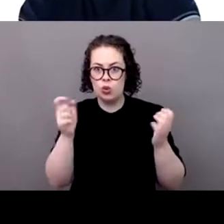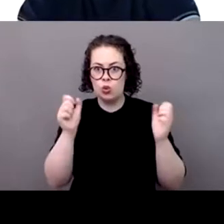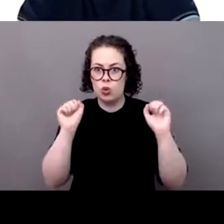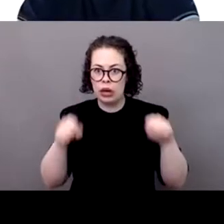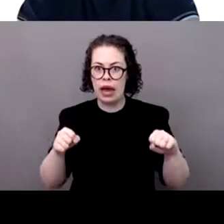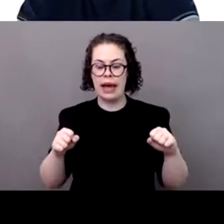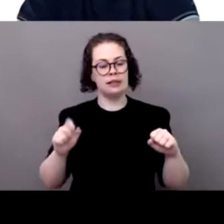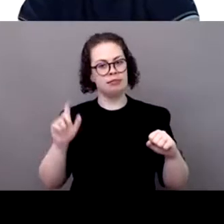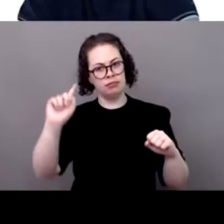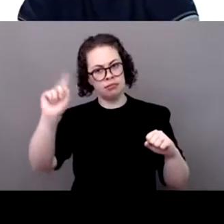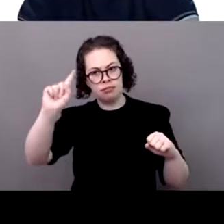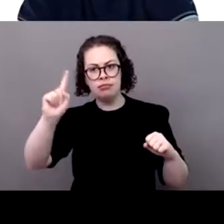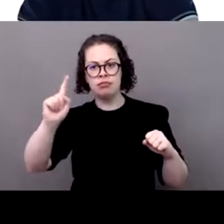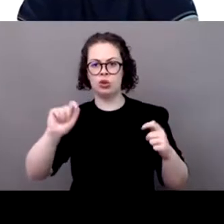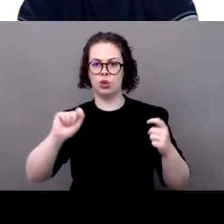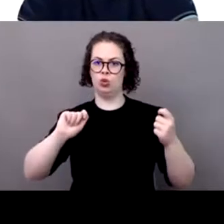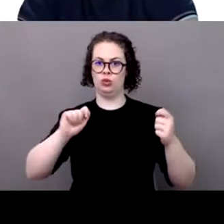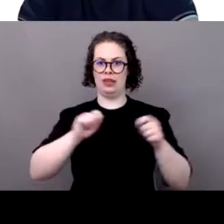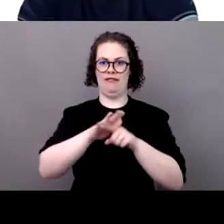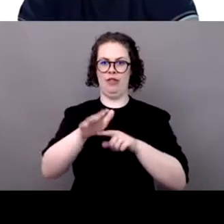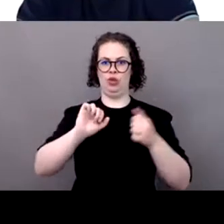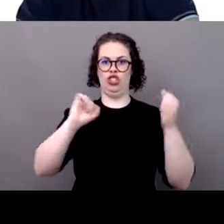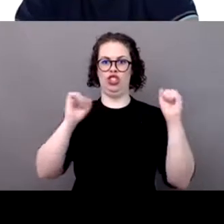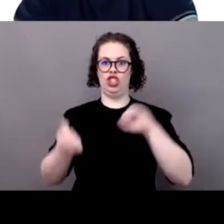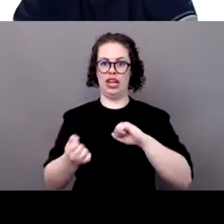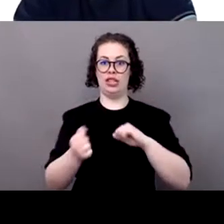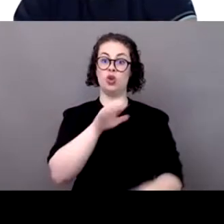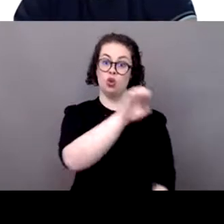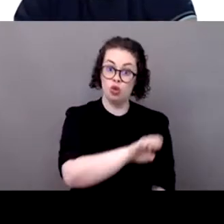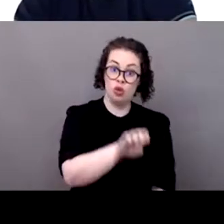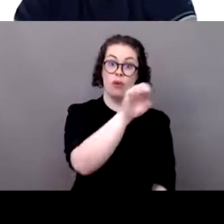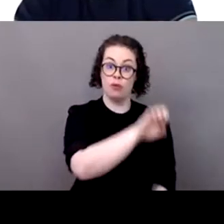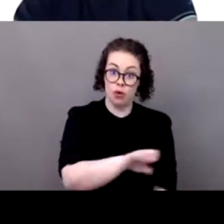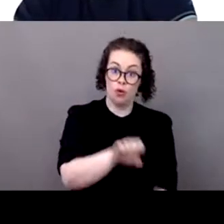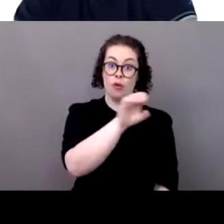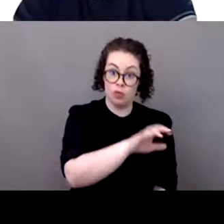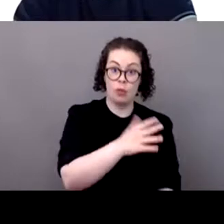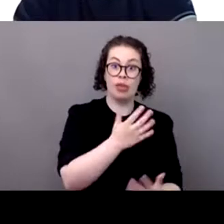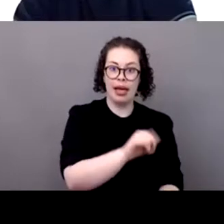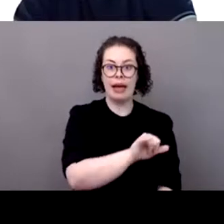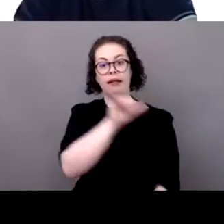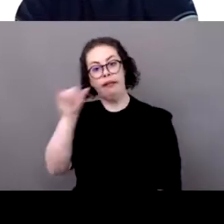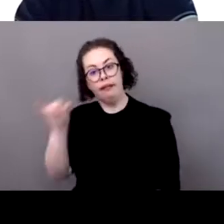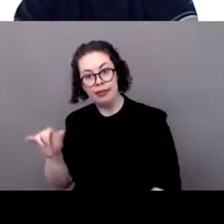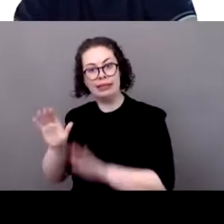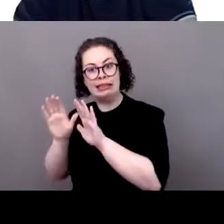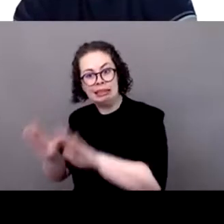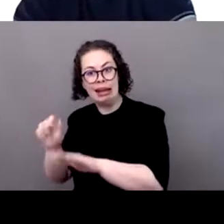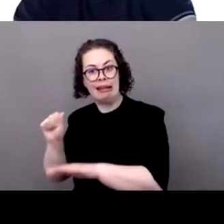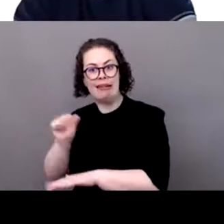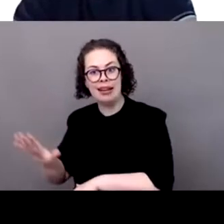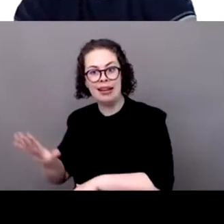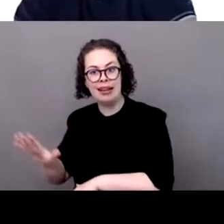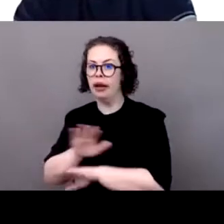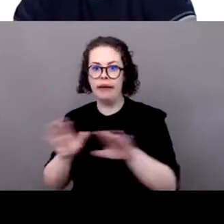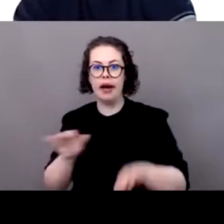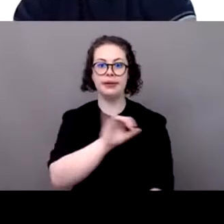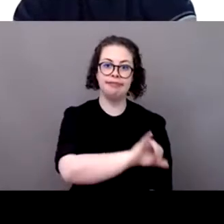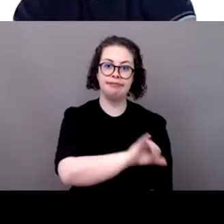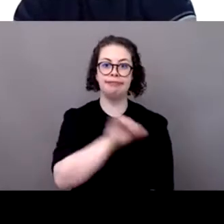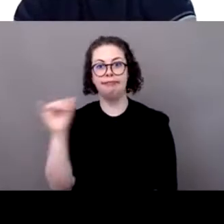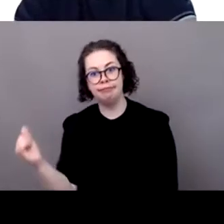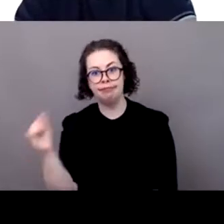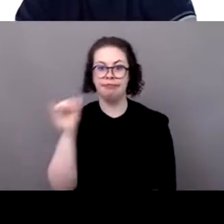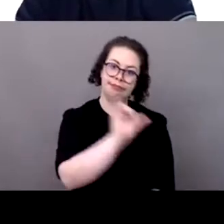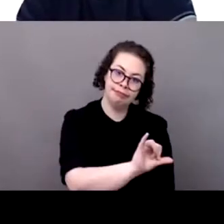can they have to influence a better scheduling and less lessen the global impact, particularly